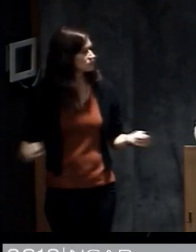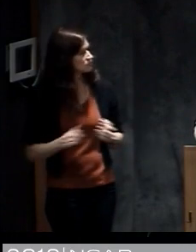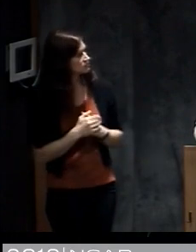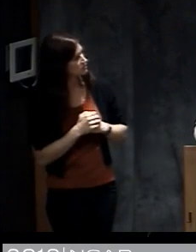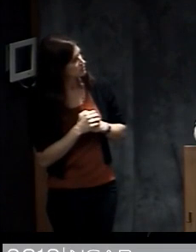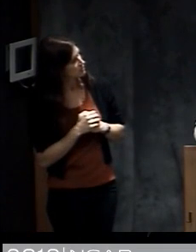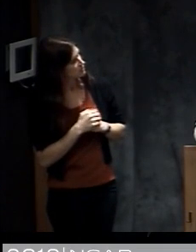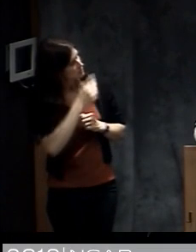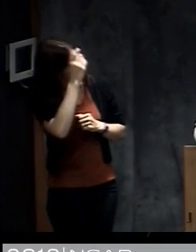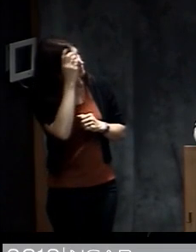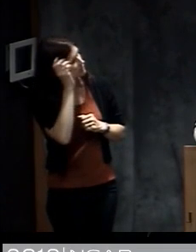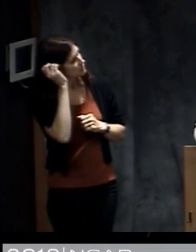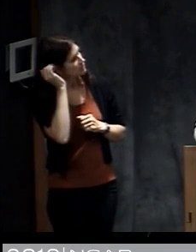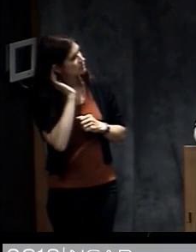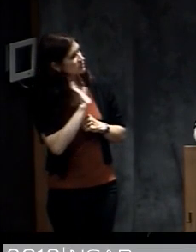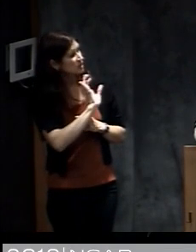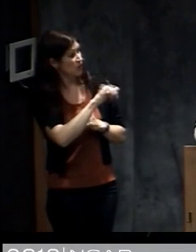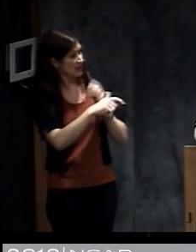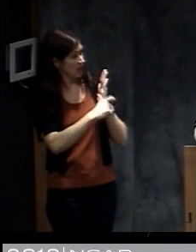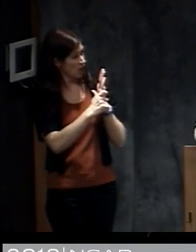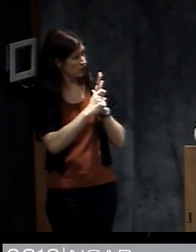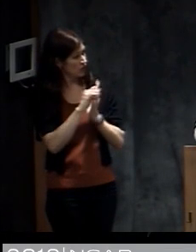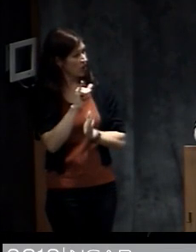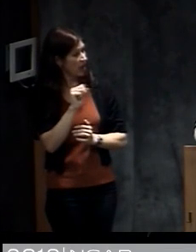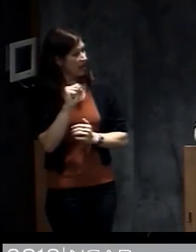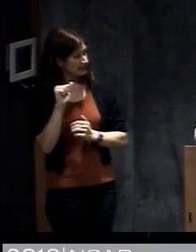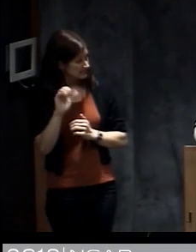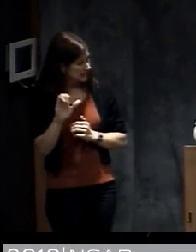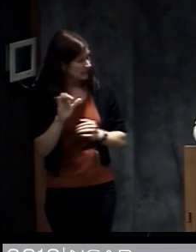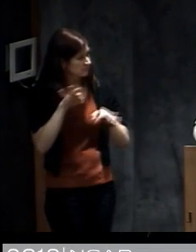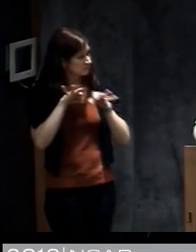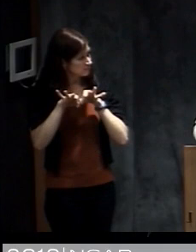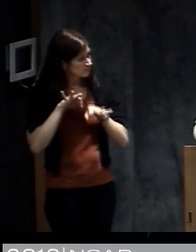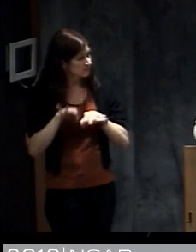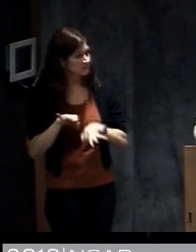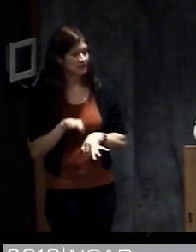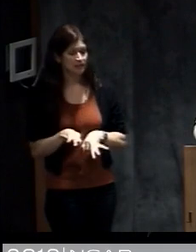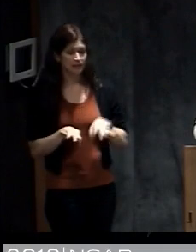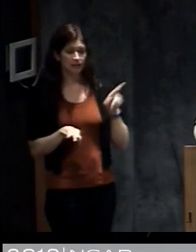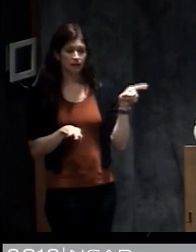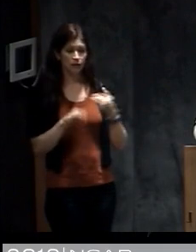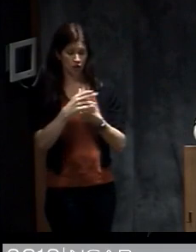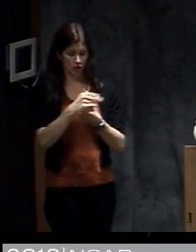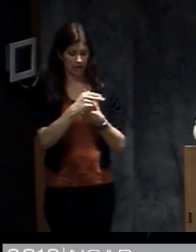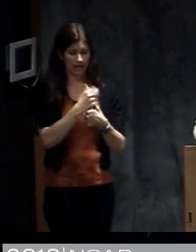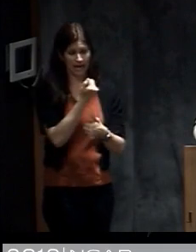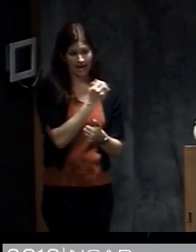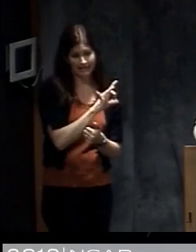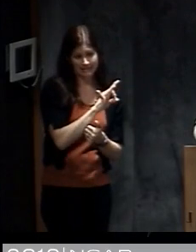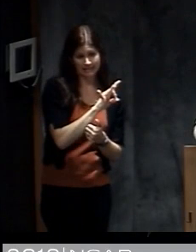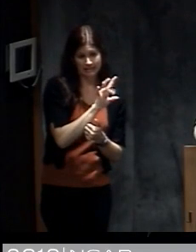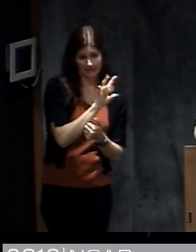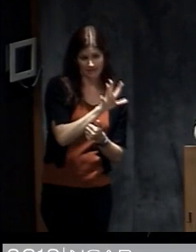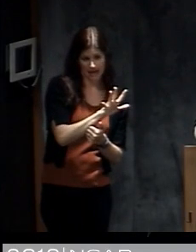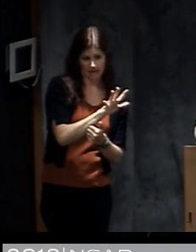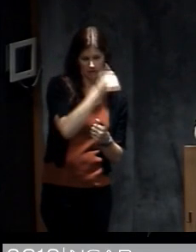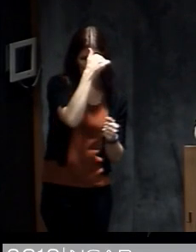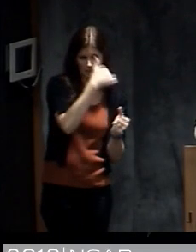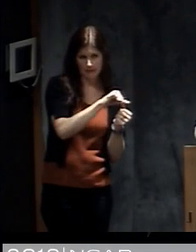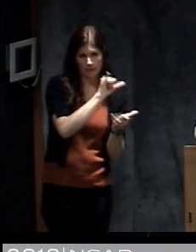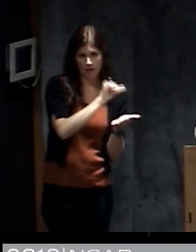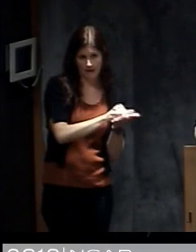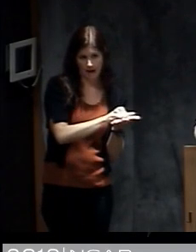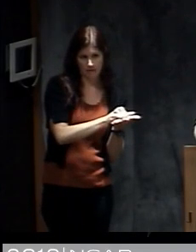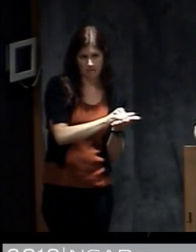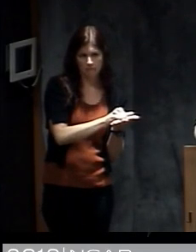So in this article Isaac Klein talks about how they had the hurricane of 1875 in mind and that's why they thought certain areas